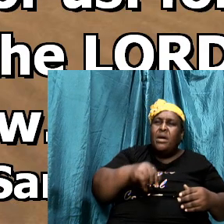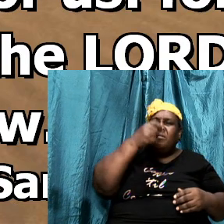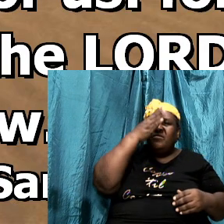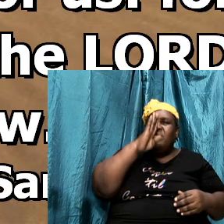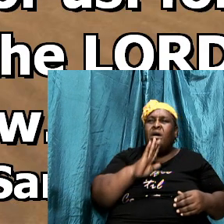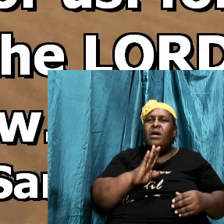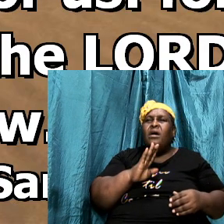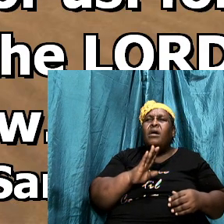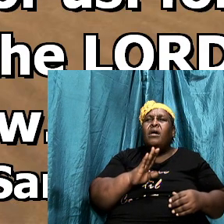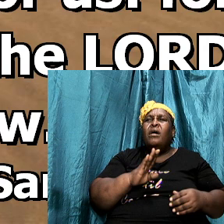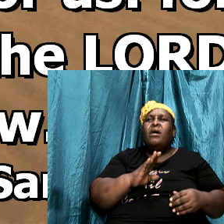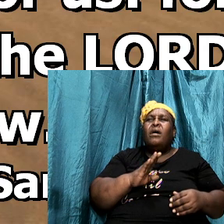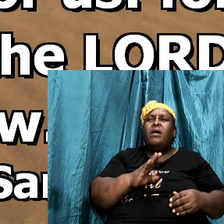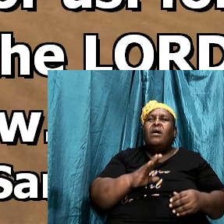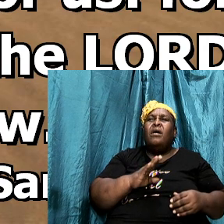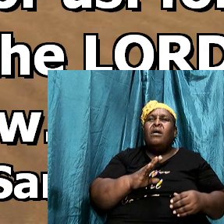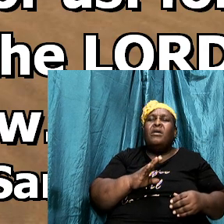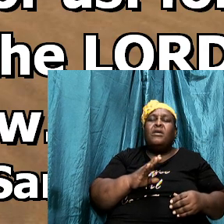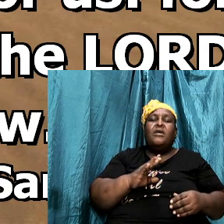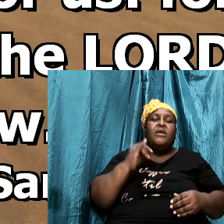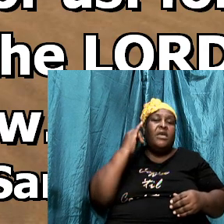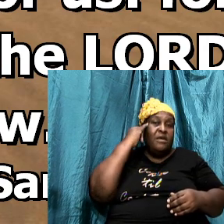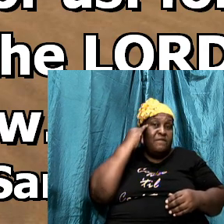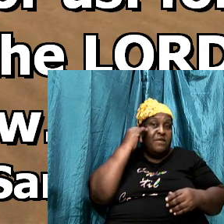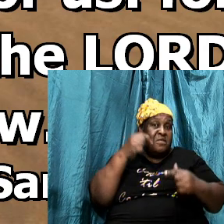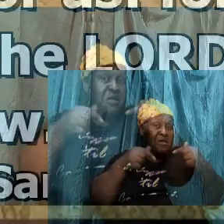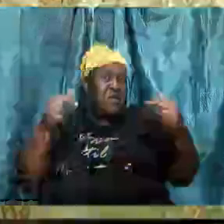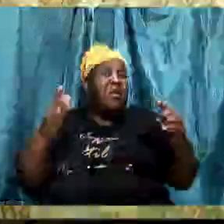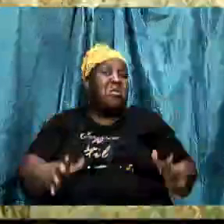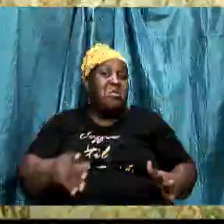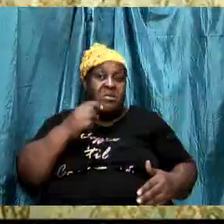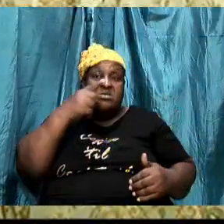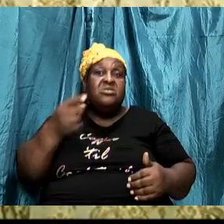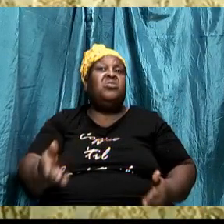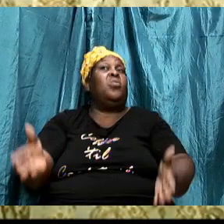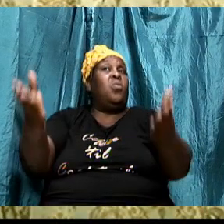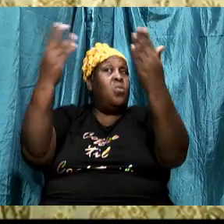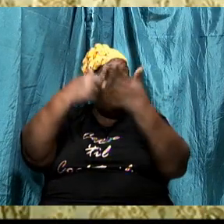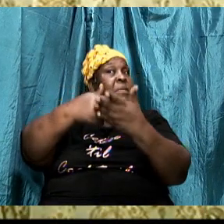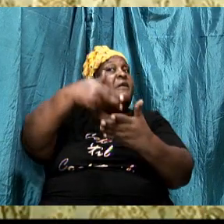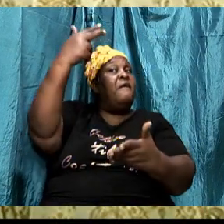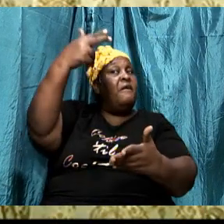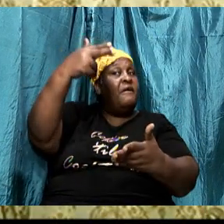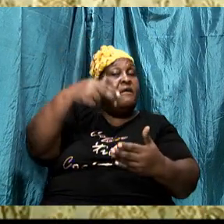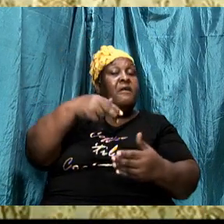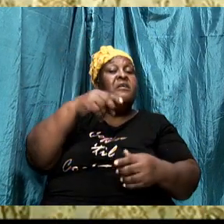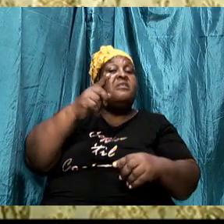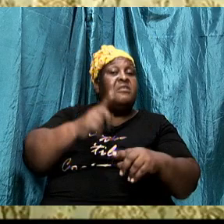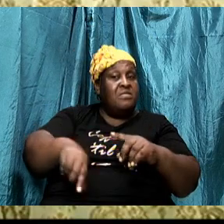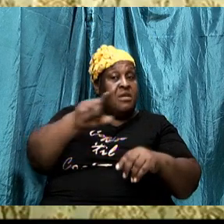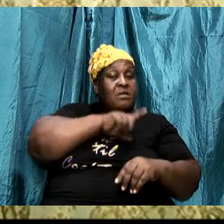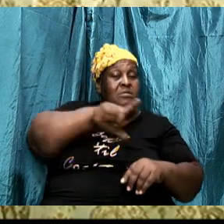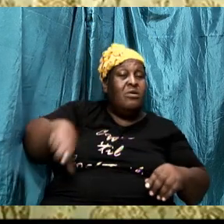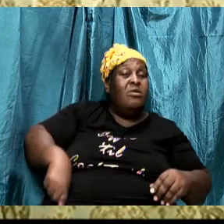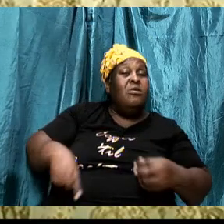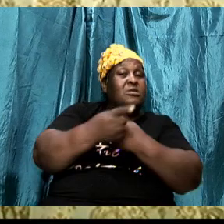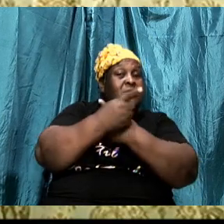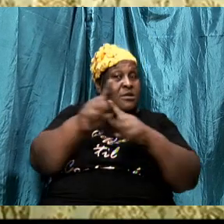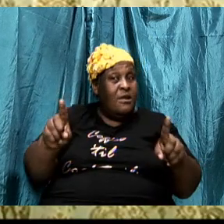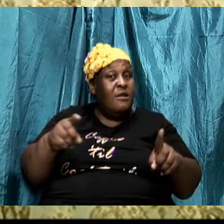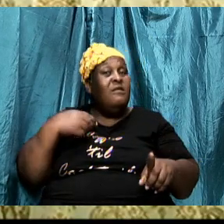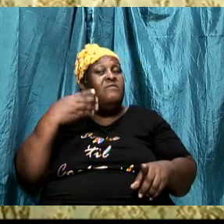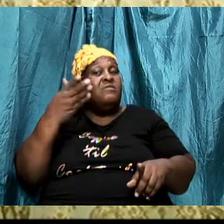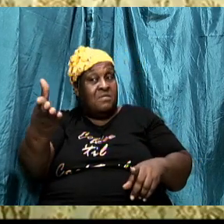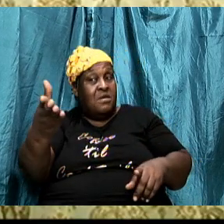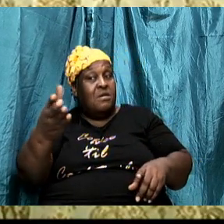as we go up, if they said, come up, then the Lord would deliver them into our hands.